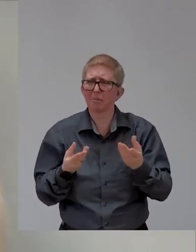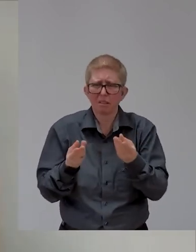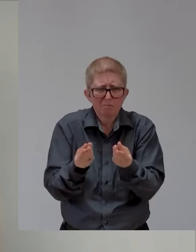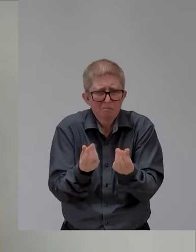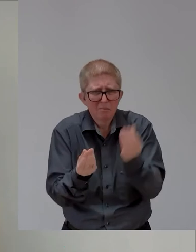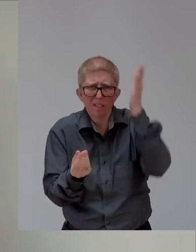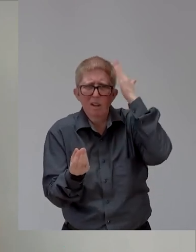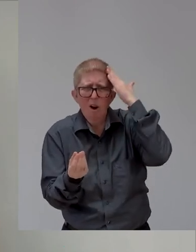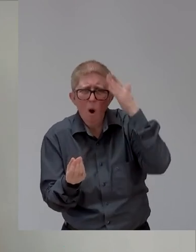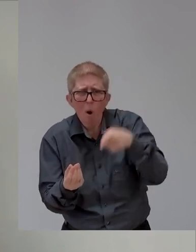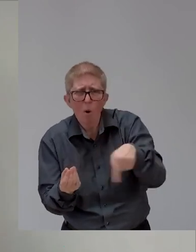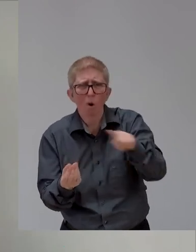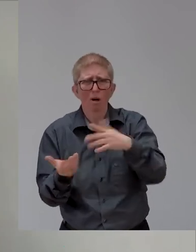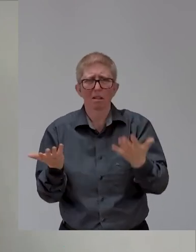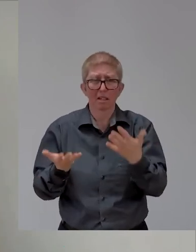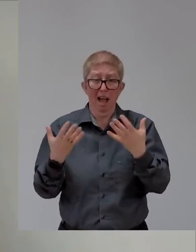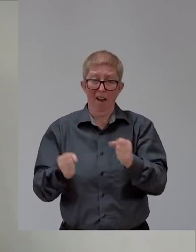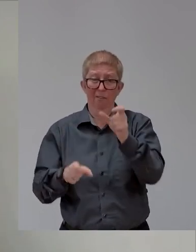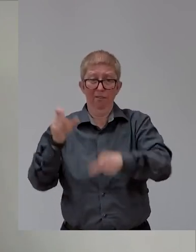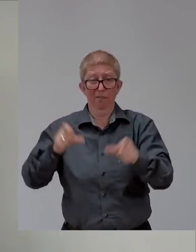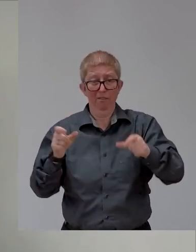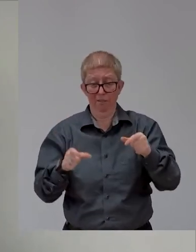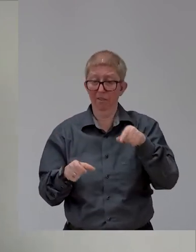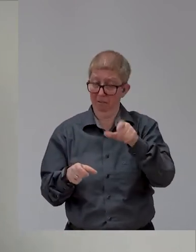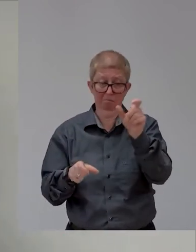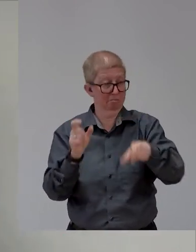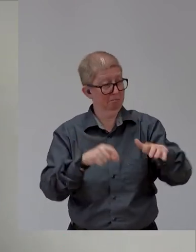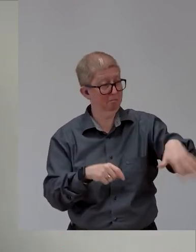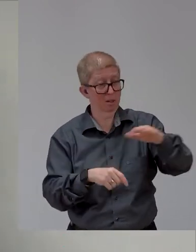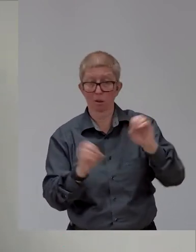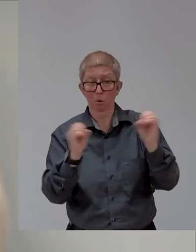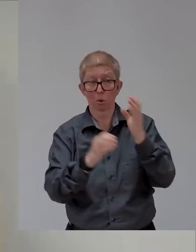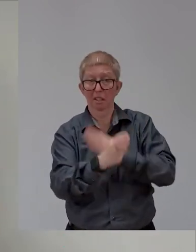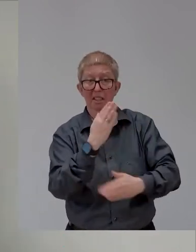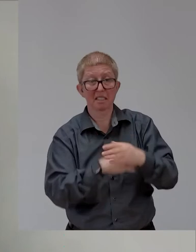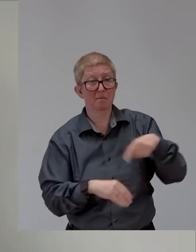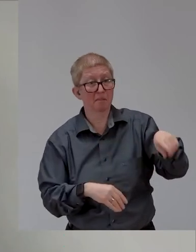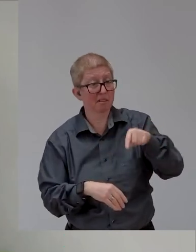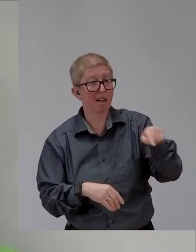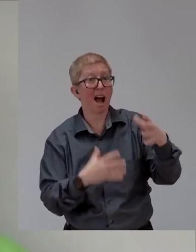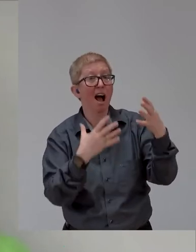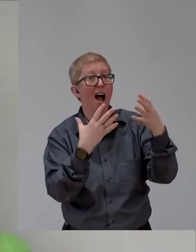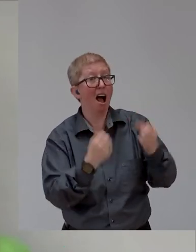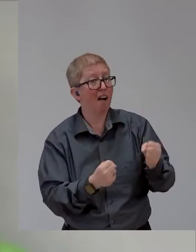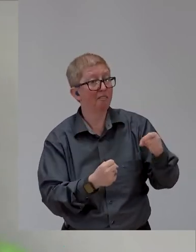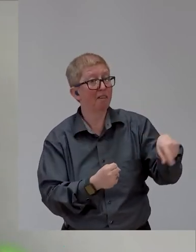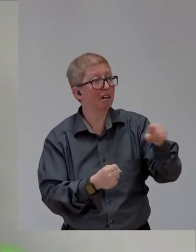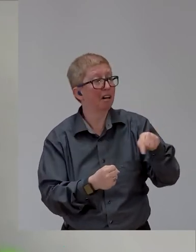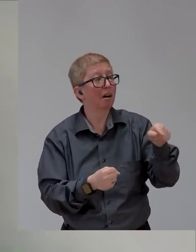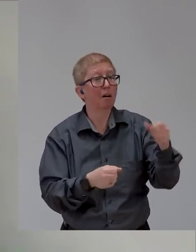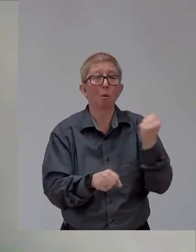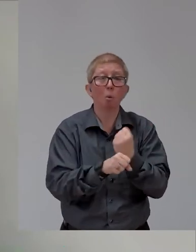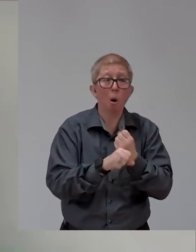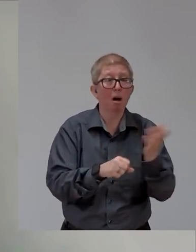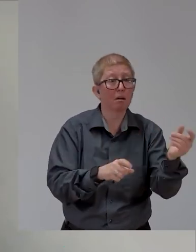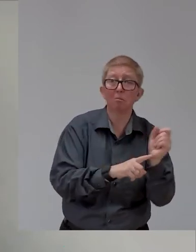young people who don't even have a disability will not accept companies who are keeping people out. They just, they just won't. So